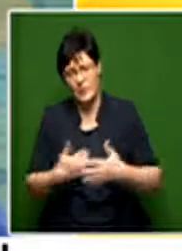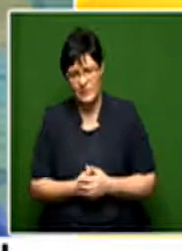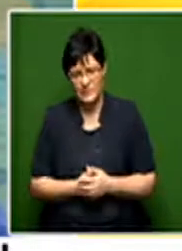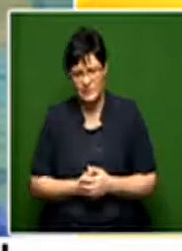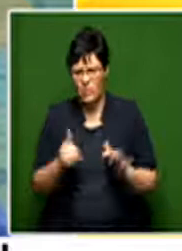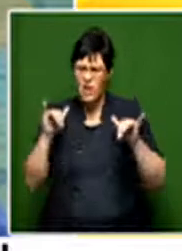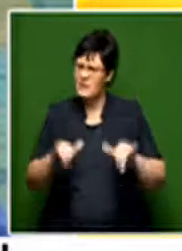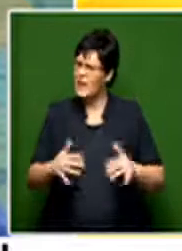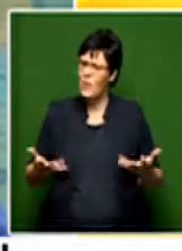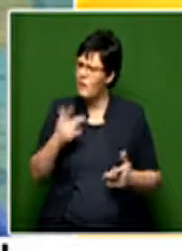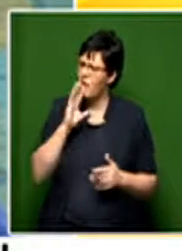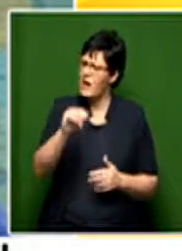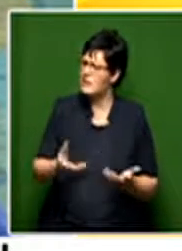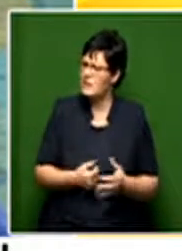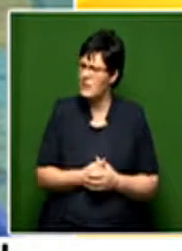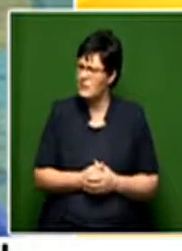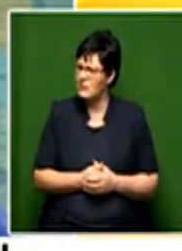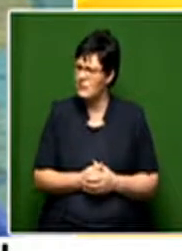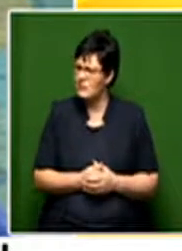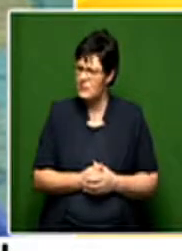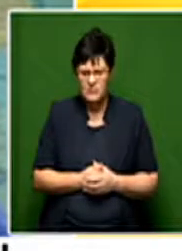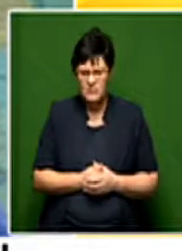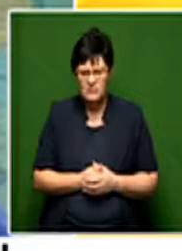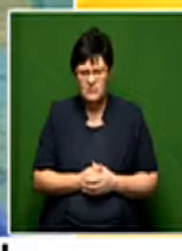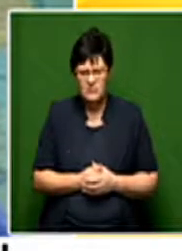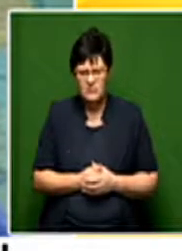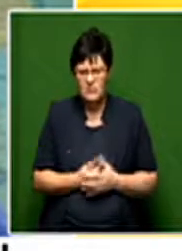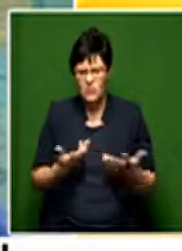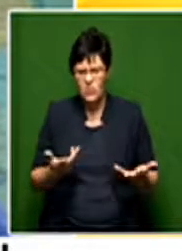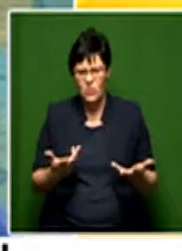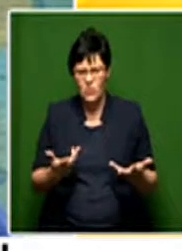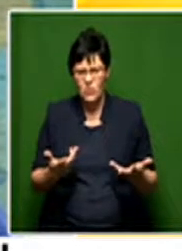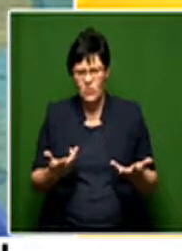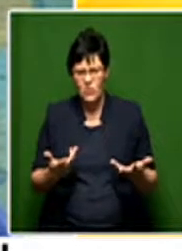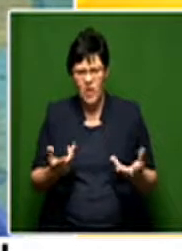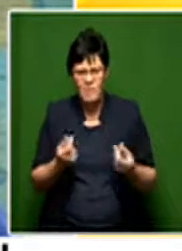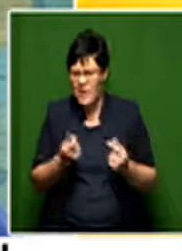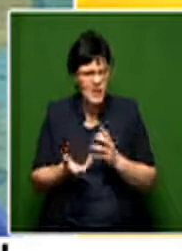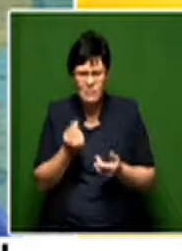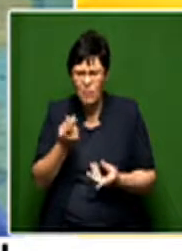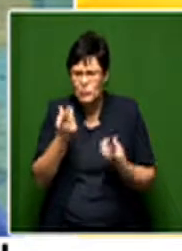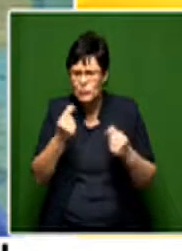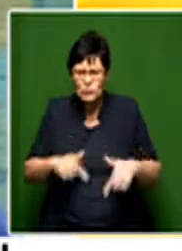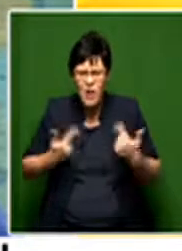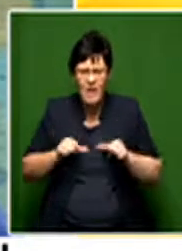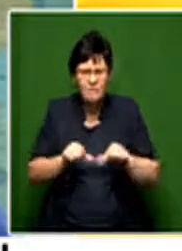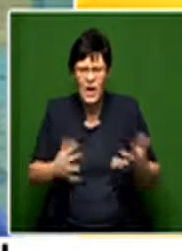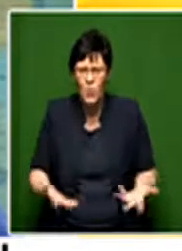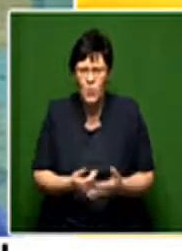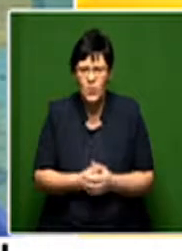Where are you living? If I may ask you, where do you live? Where are you having, where do you make money? What do you do to survive?